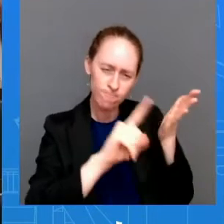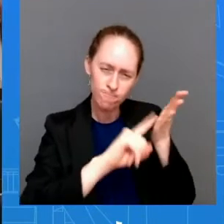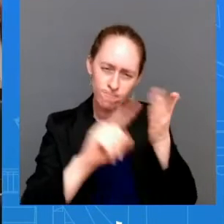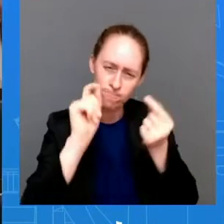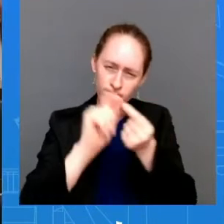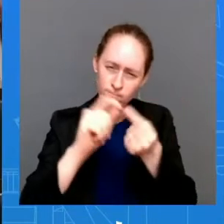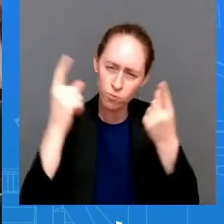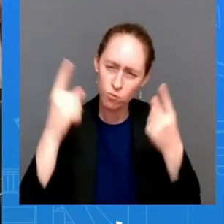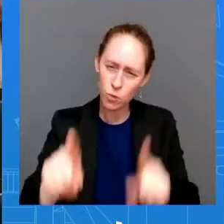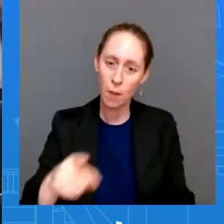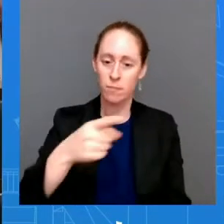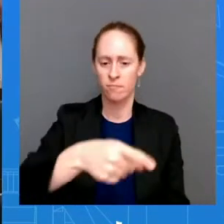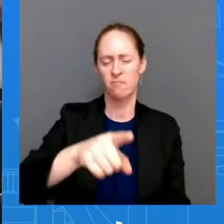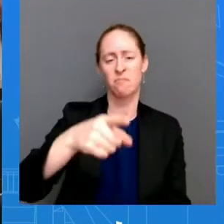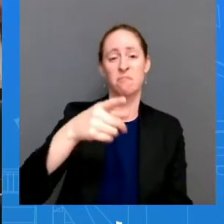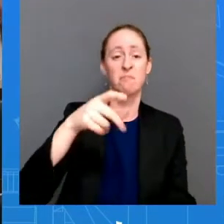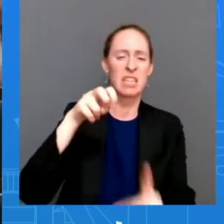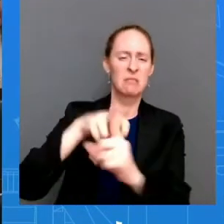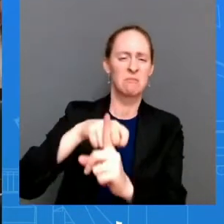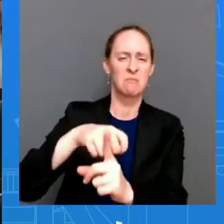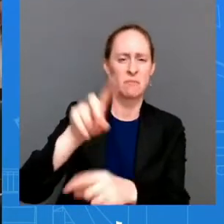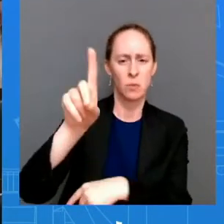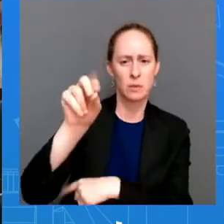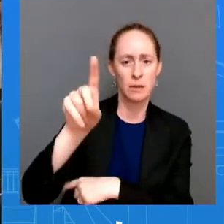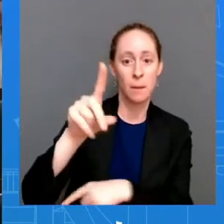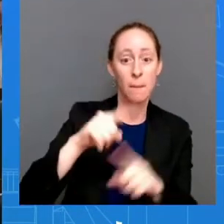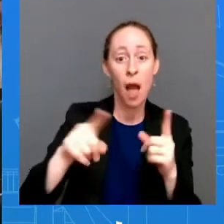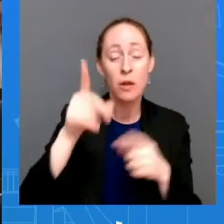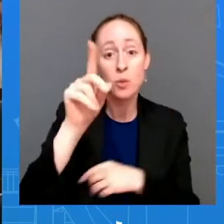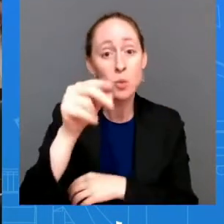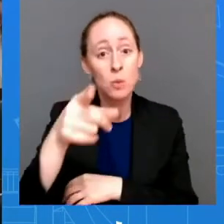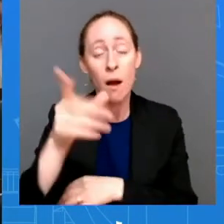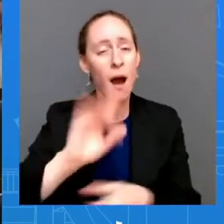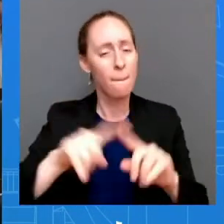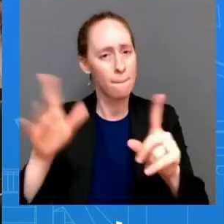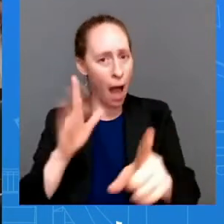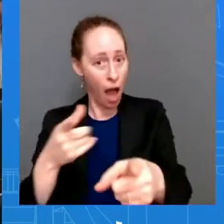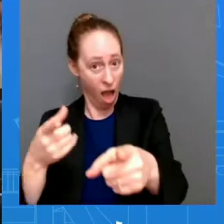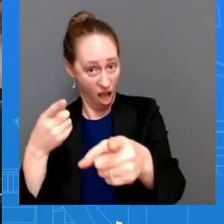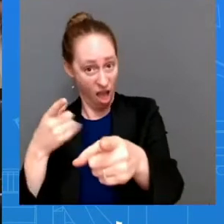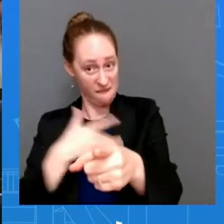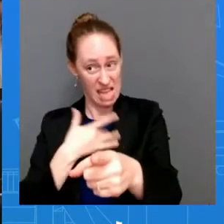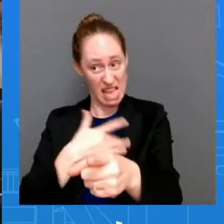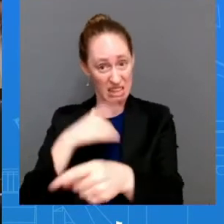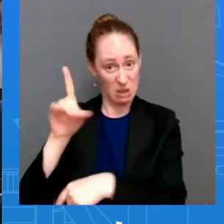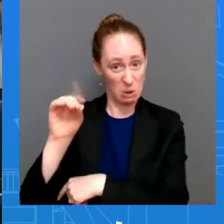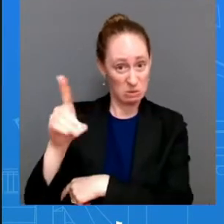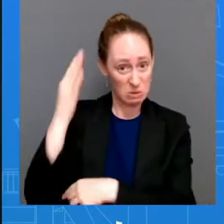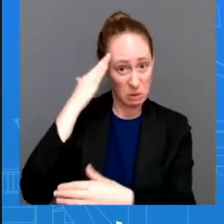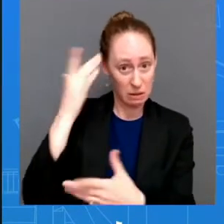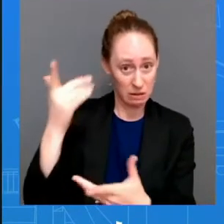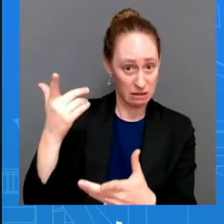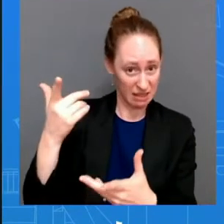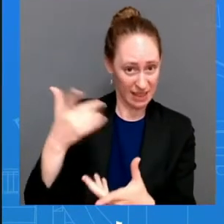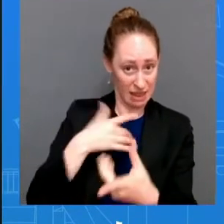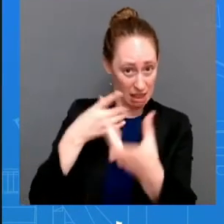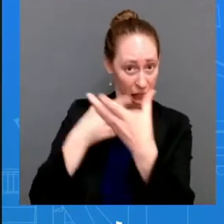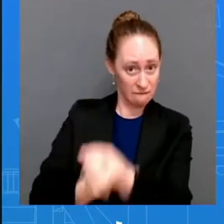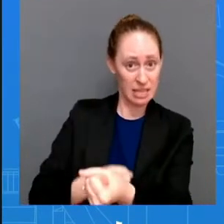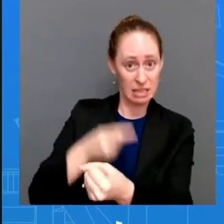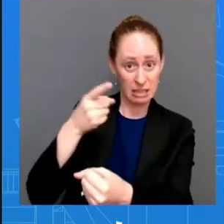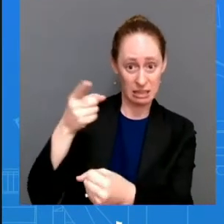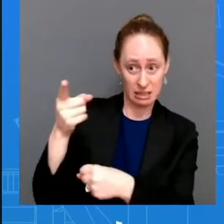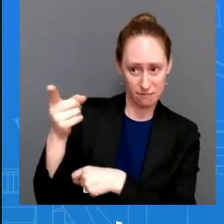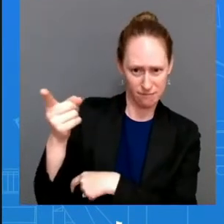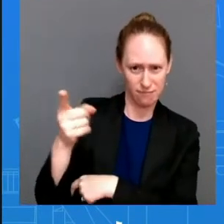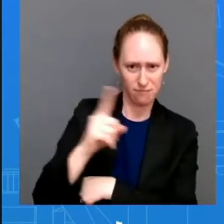the dod and does he also have confidence confidence remain in the in the secret service detail yeah they've wiped so i've i've